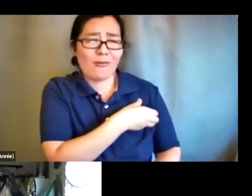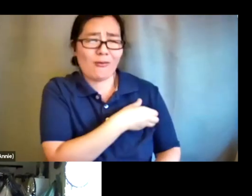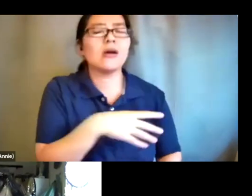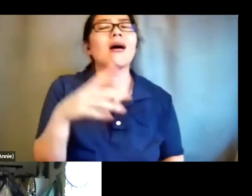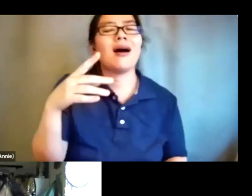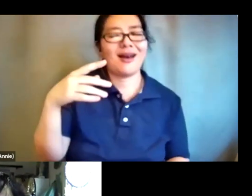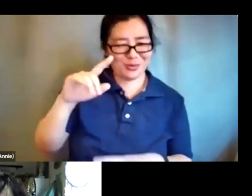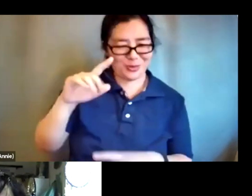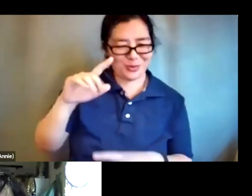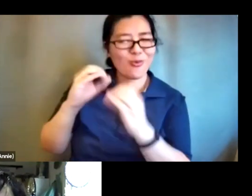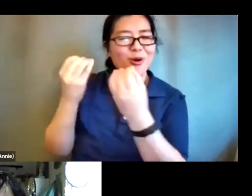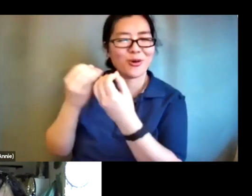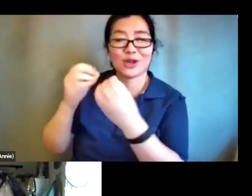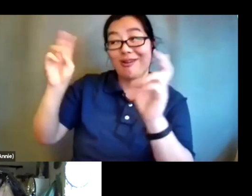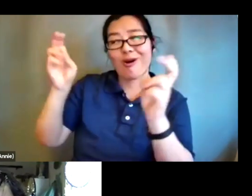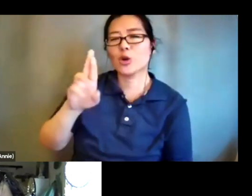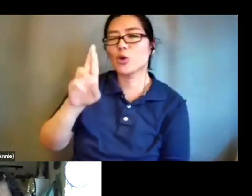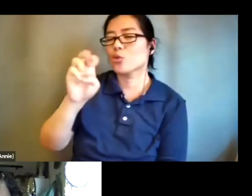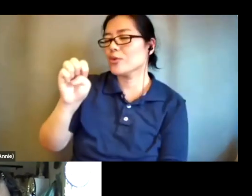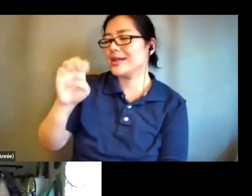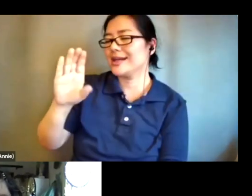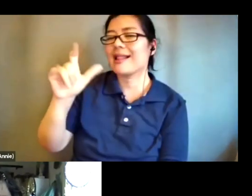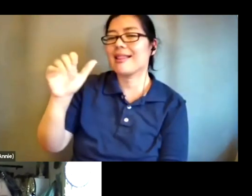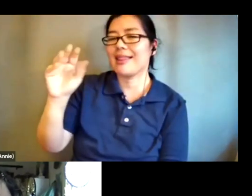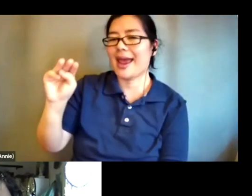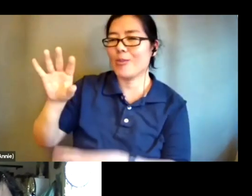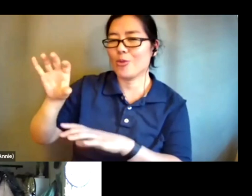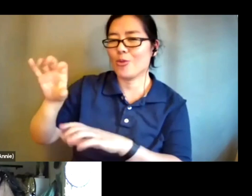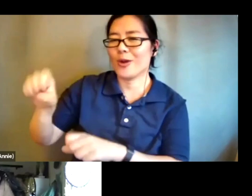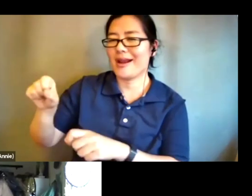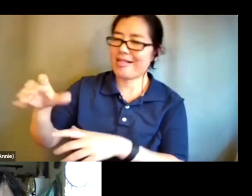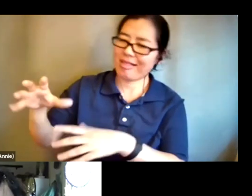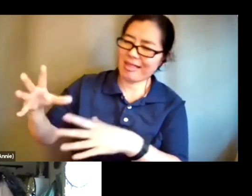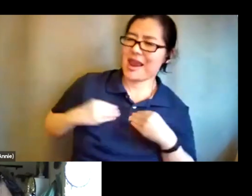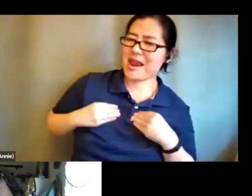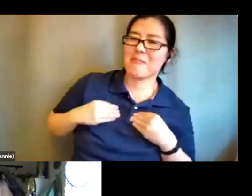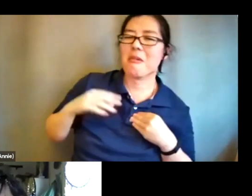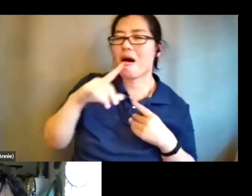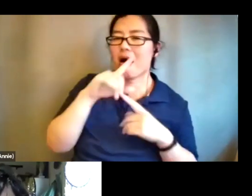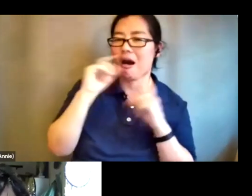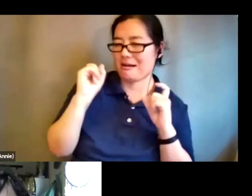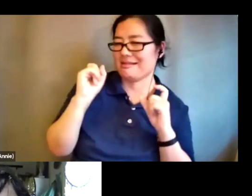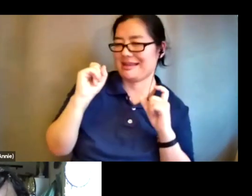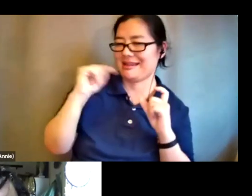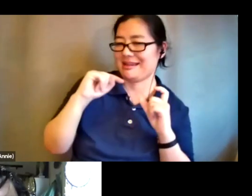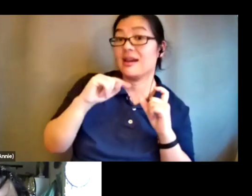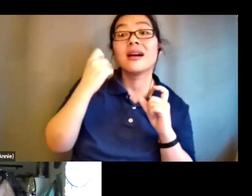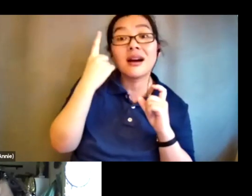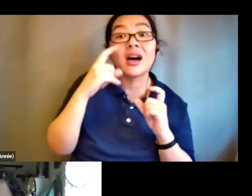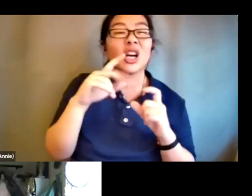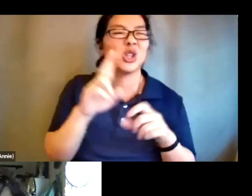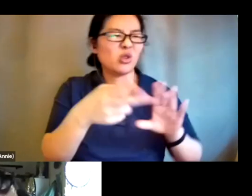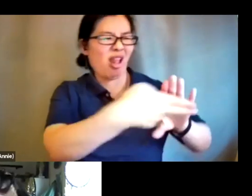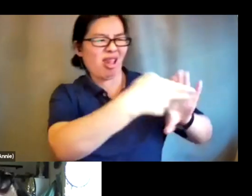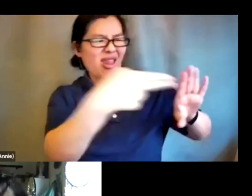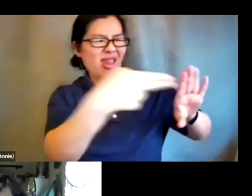that's been doing a lot of work around uh uglification which is a tool of oppression and i have